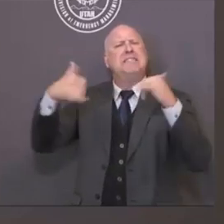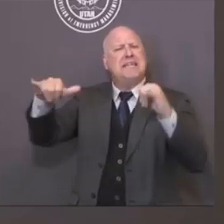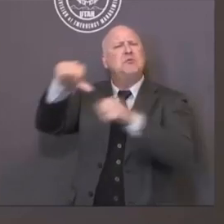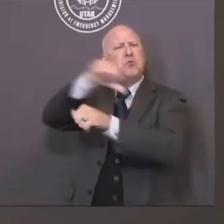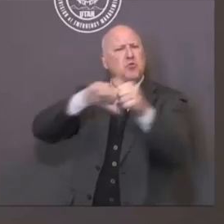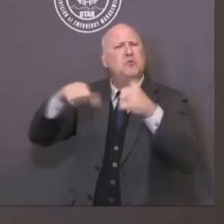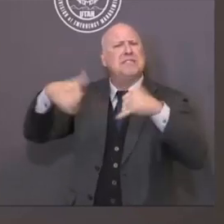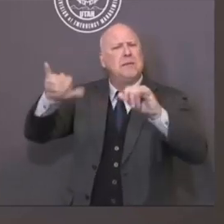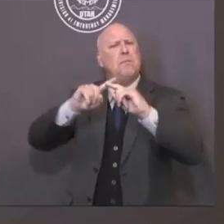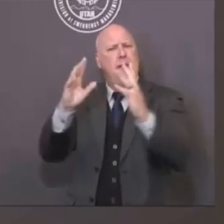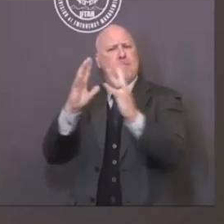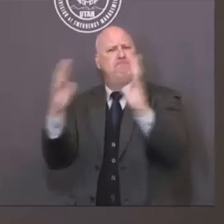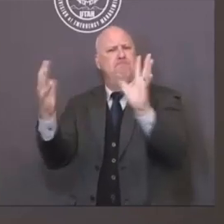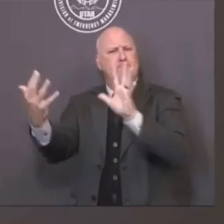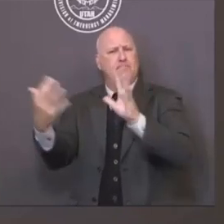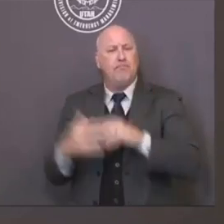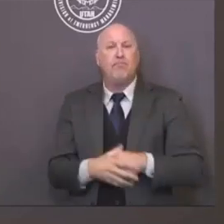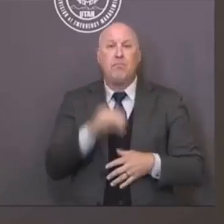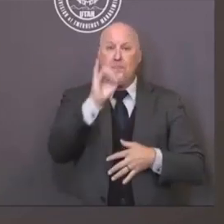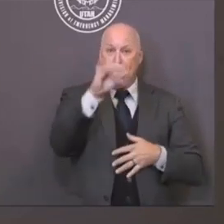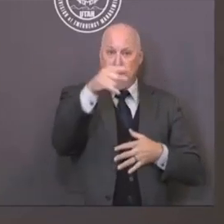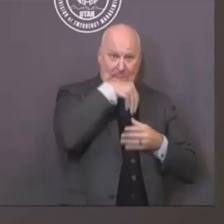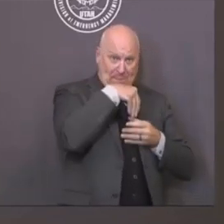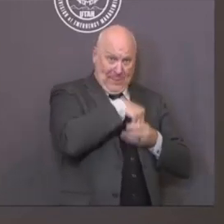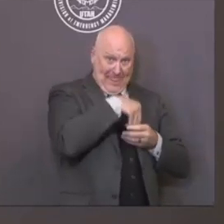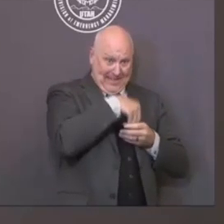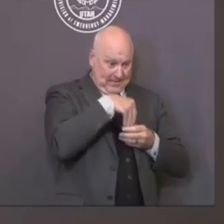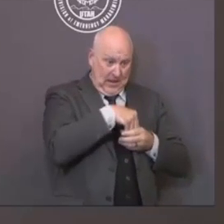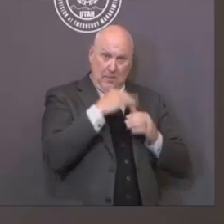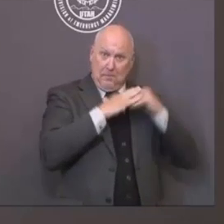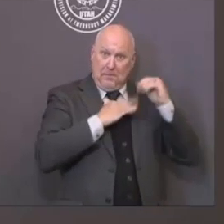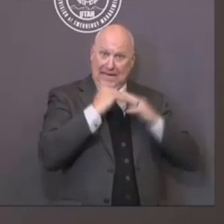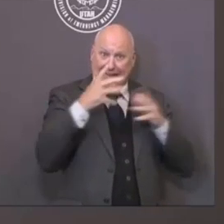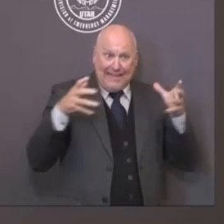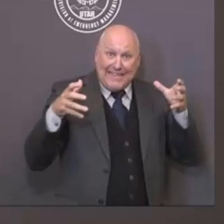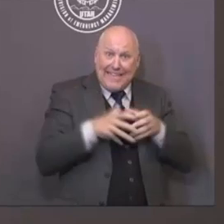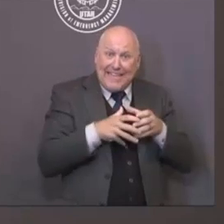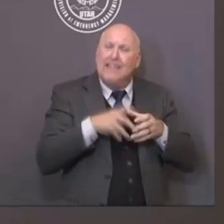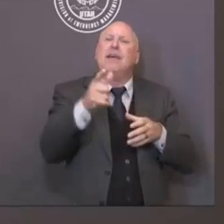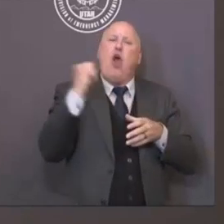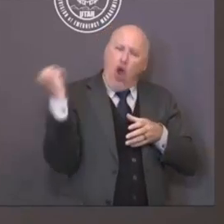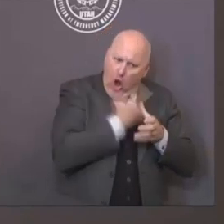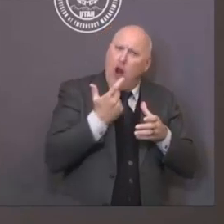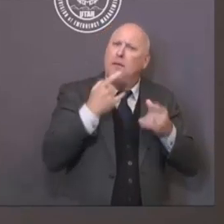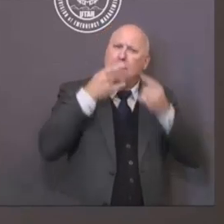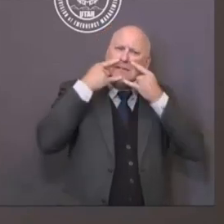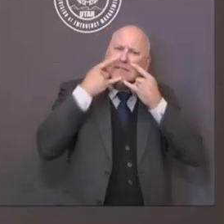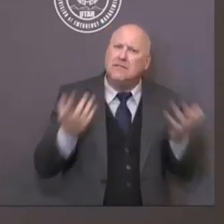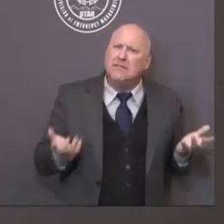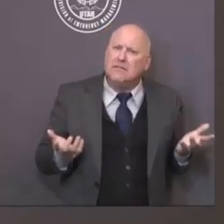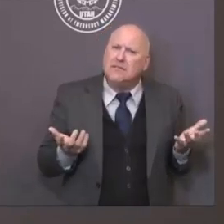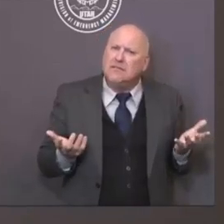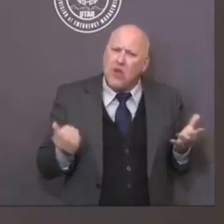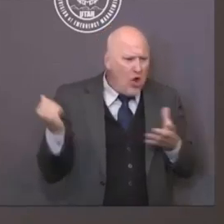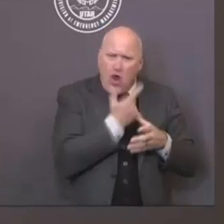a mask. If you can't social distance, wear a mask. And that's really the guidelines.